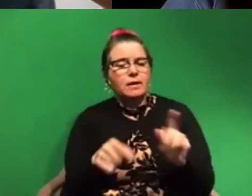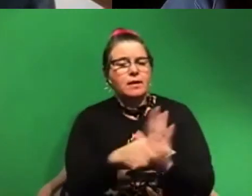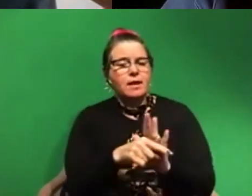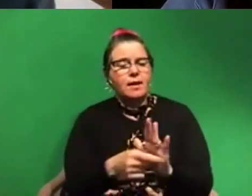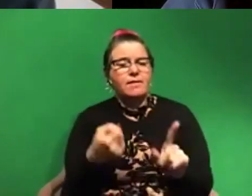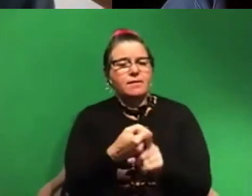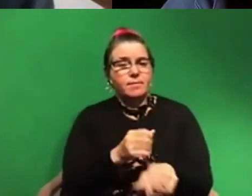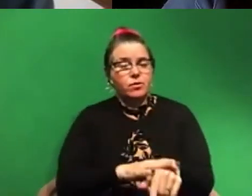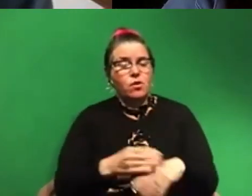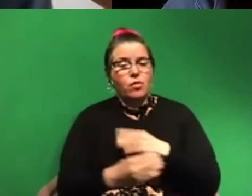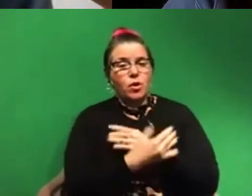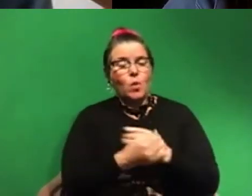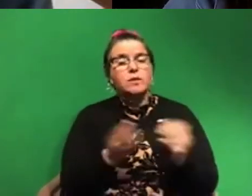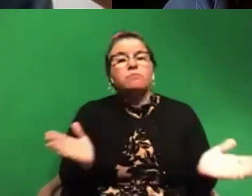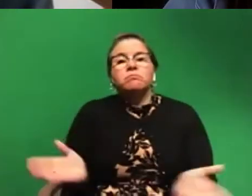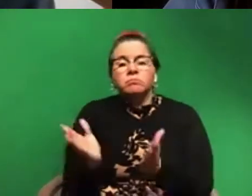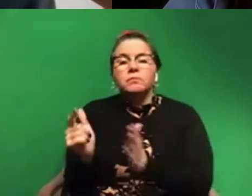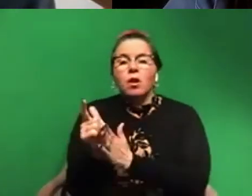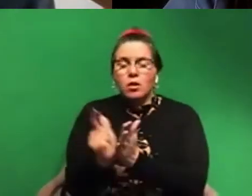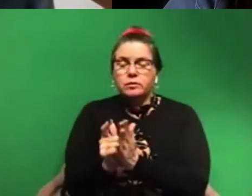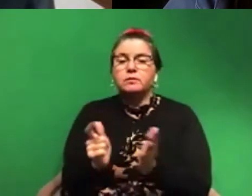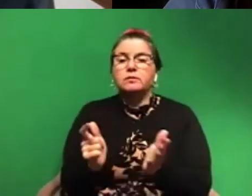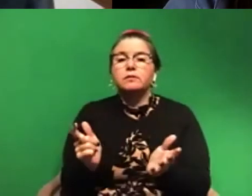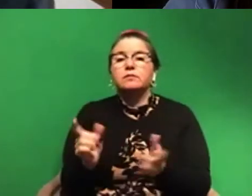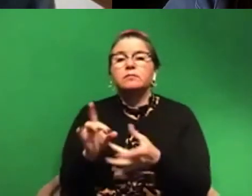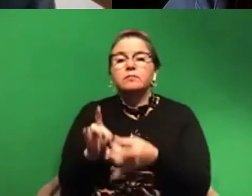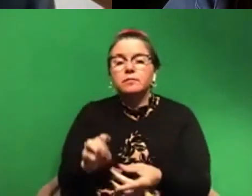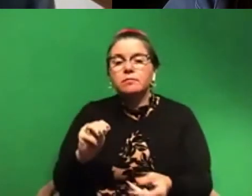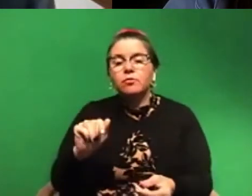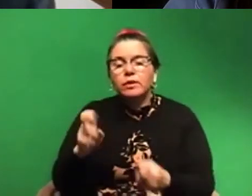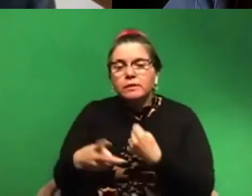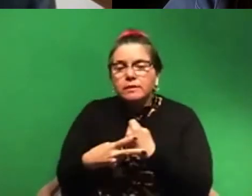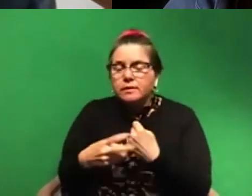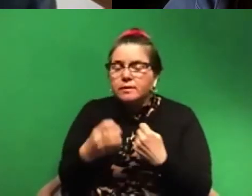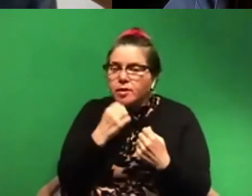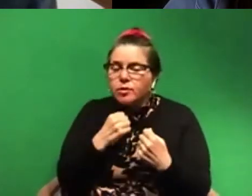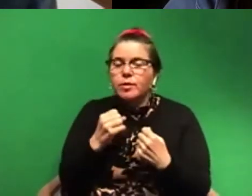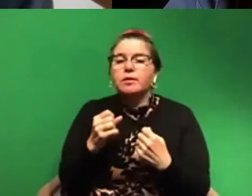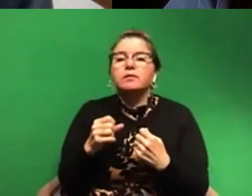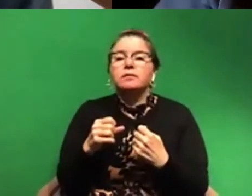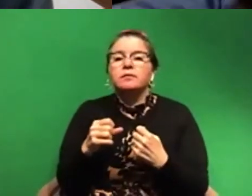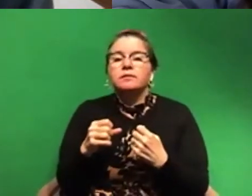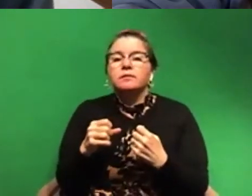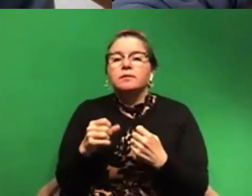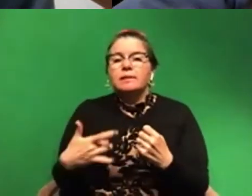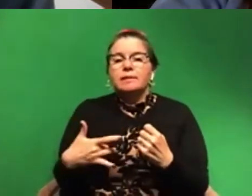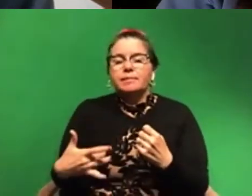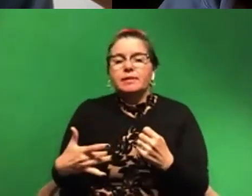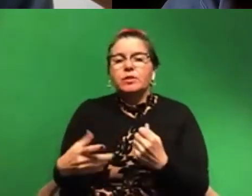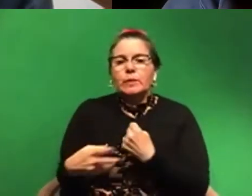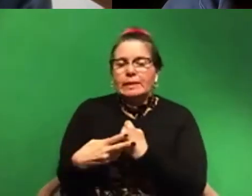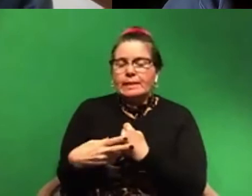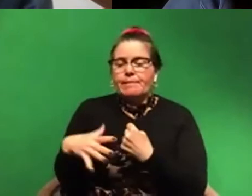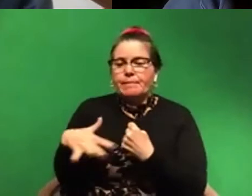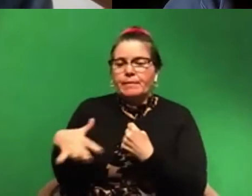and promote legislation that has to do with things like marine sanctuaries and preserve areas that tend to keep places where